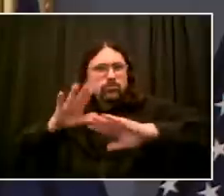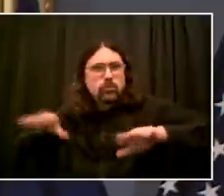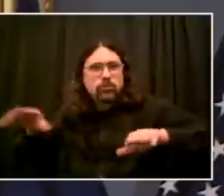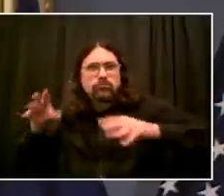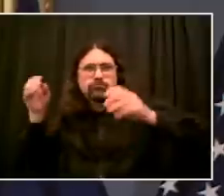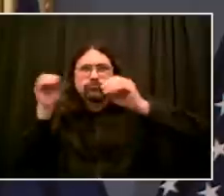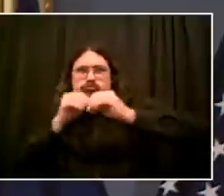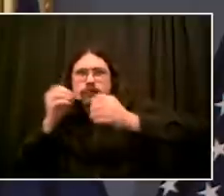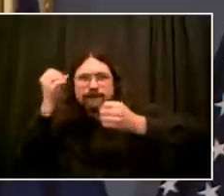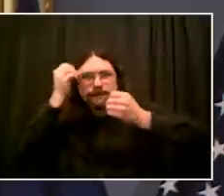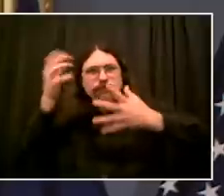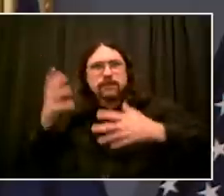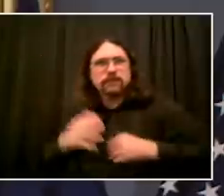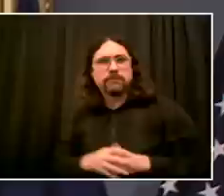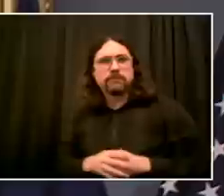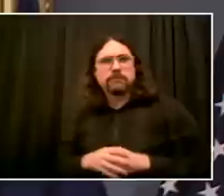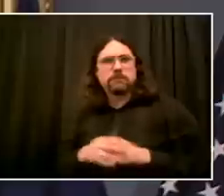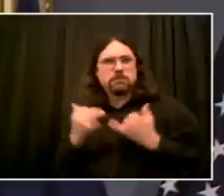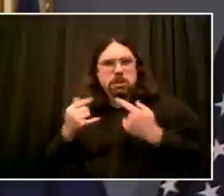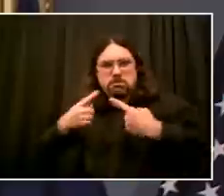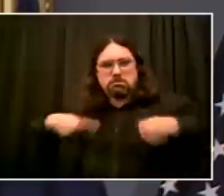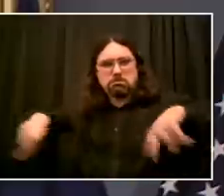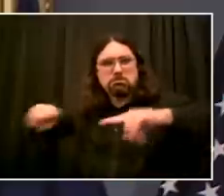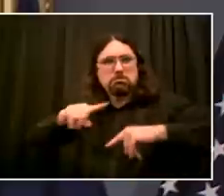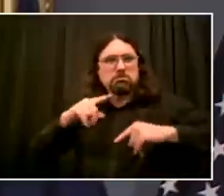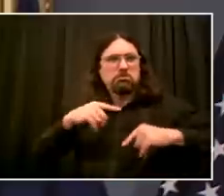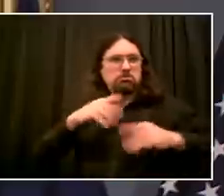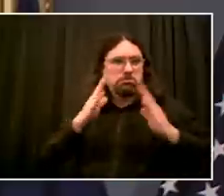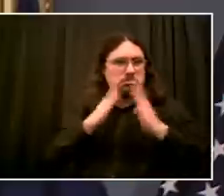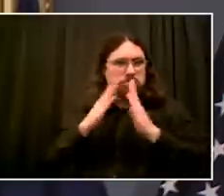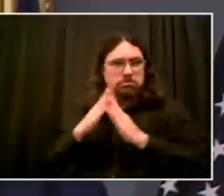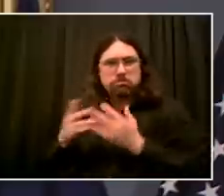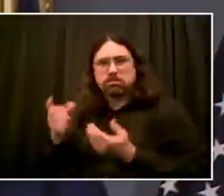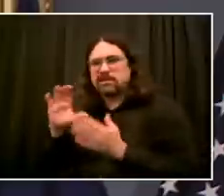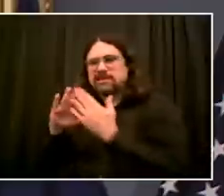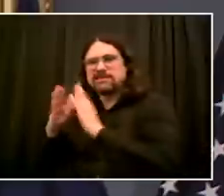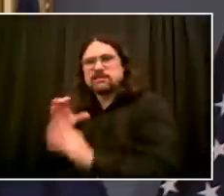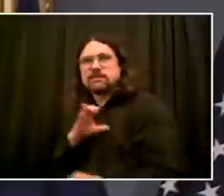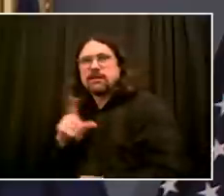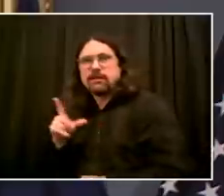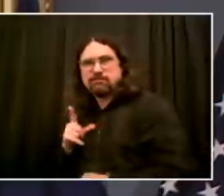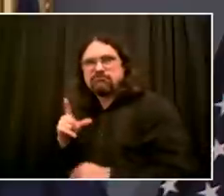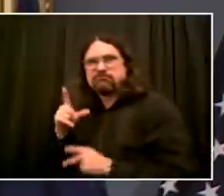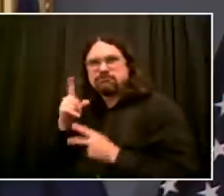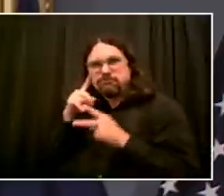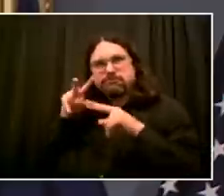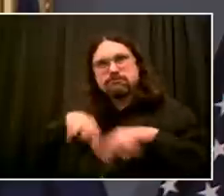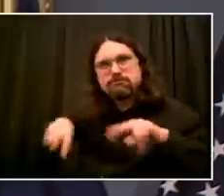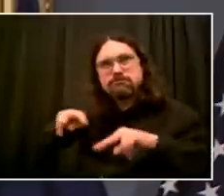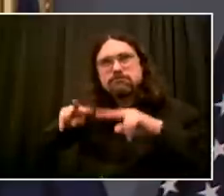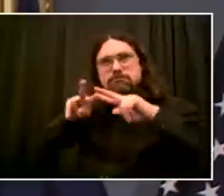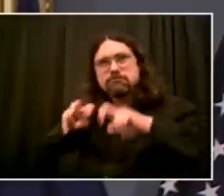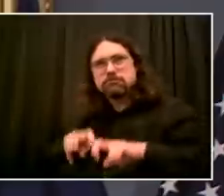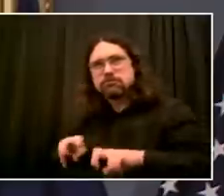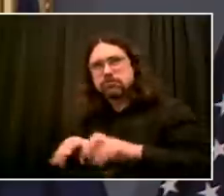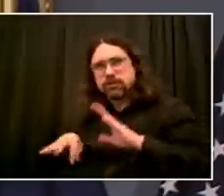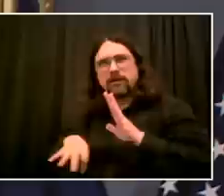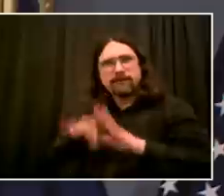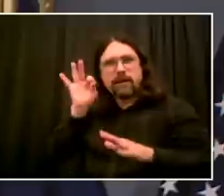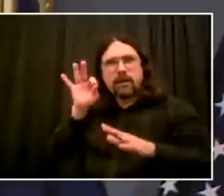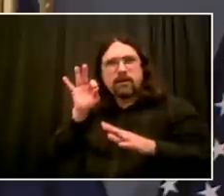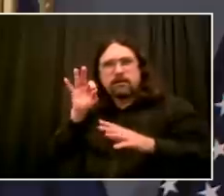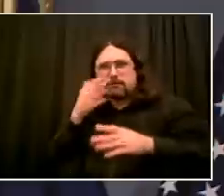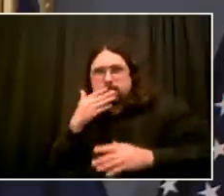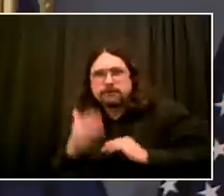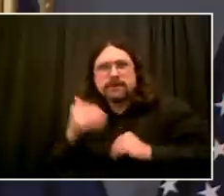quote-unquote summer school as we knew it, but a whole lot more to give kids something positive and constructive. But we are working right now with the council to see if there's more we can